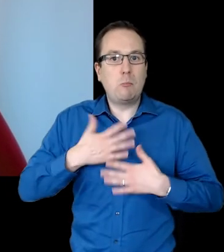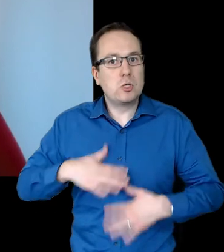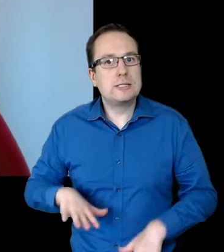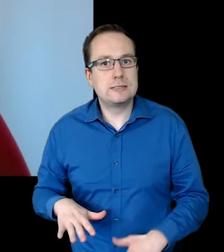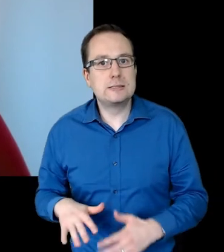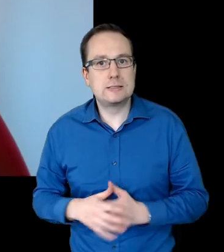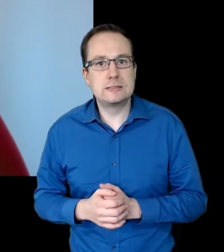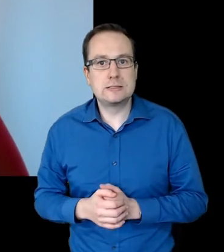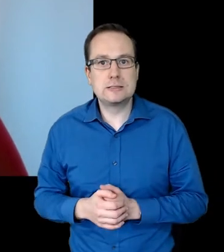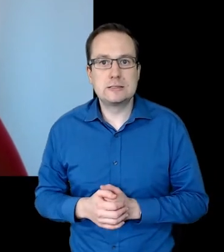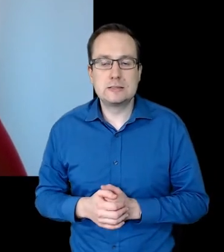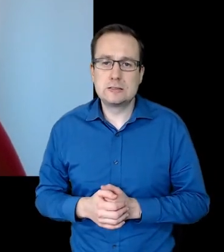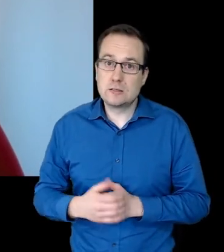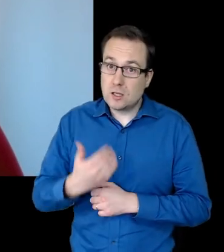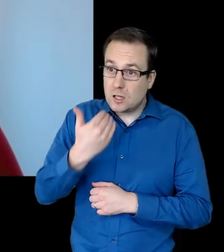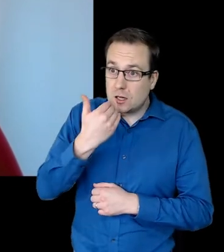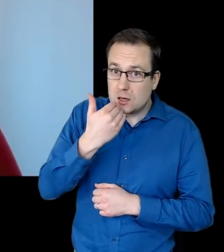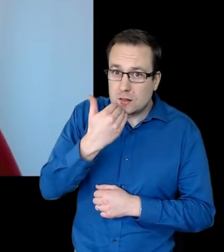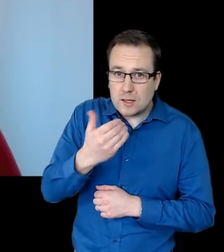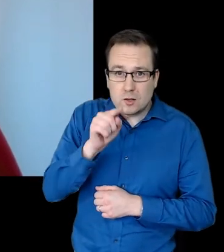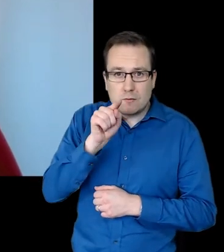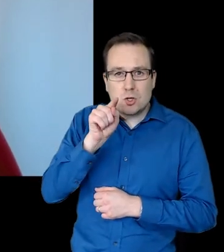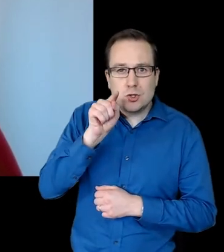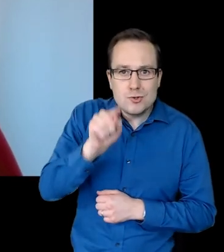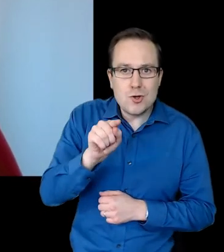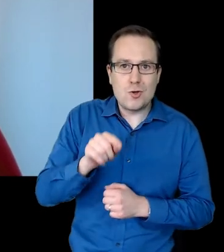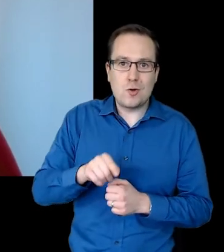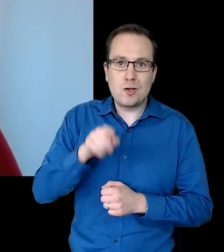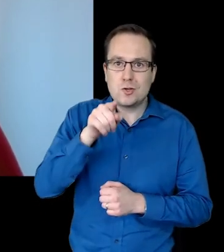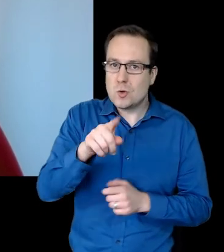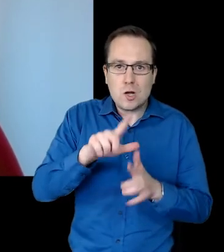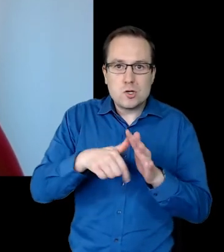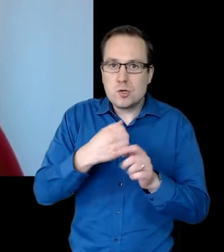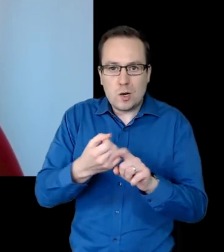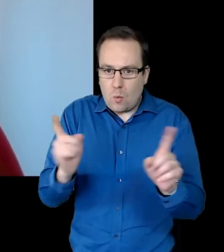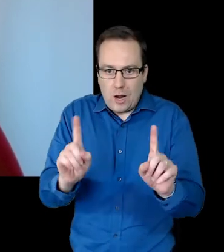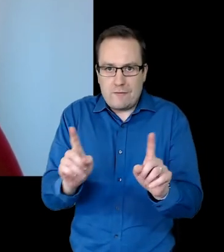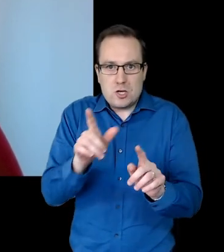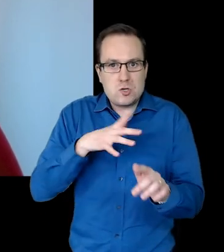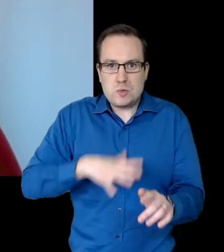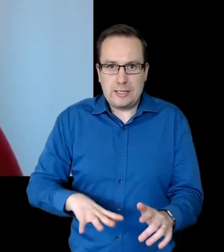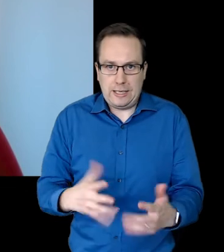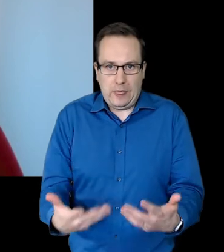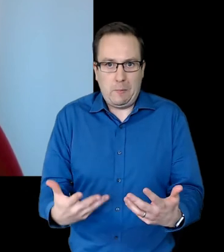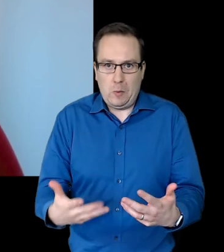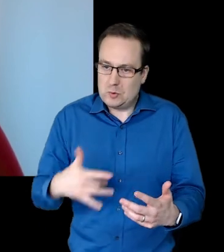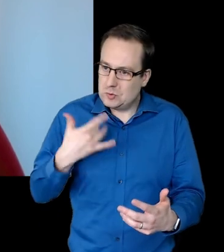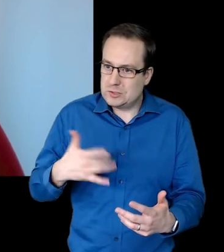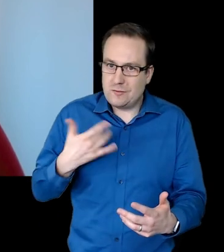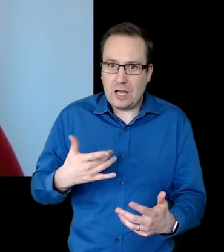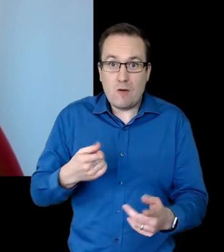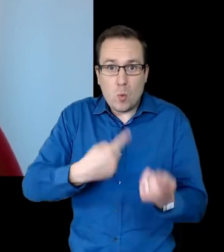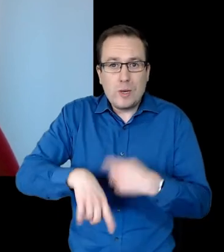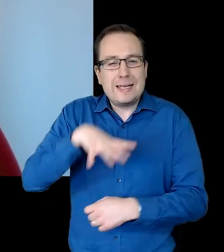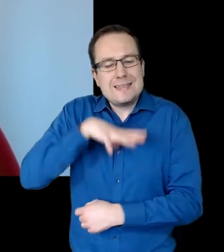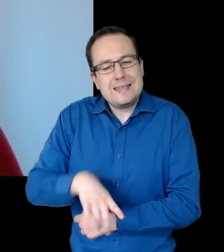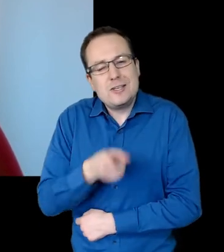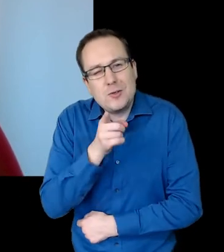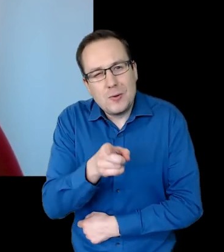Thank you to you who are doing what you need to do to survive. Thank We need you.